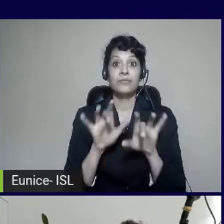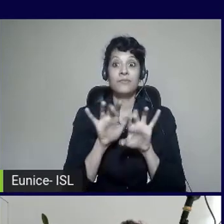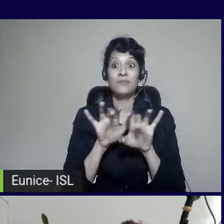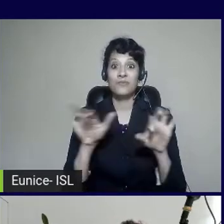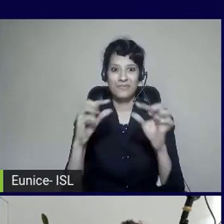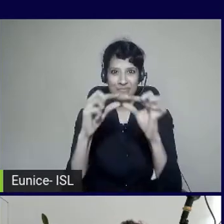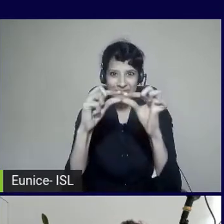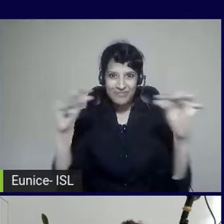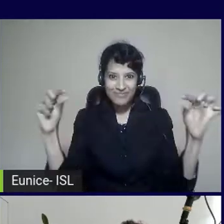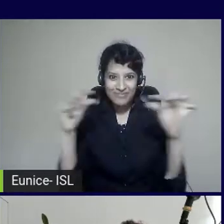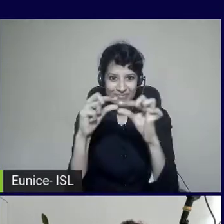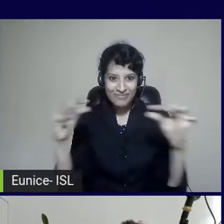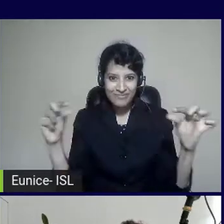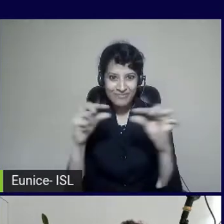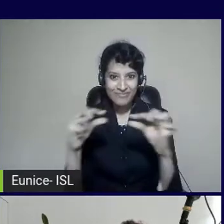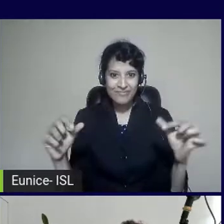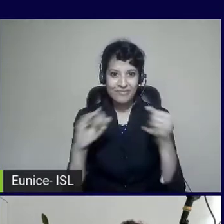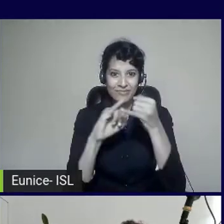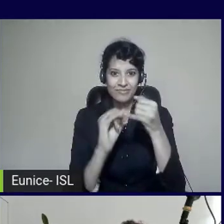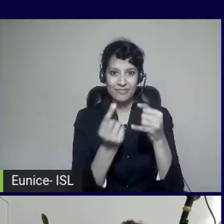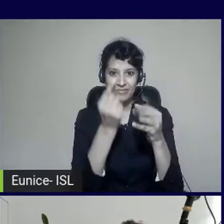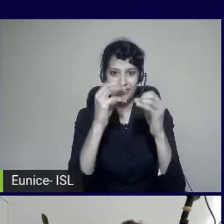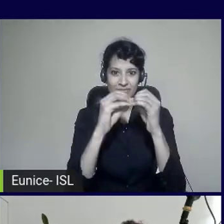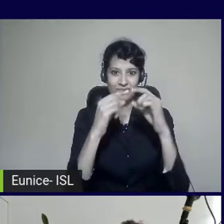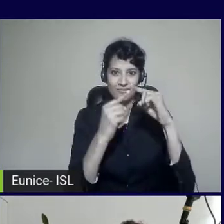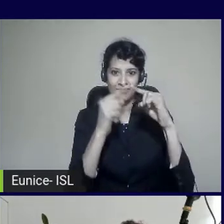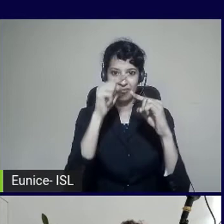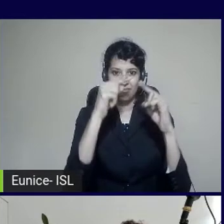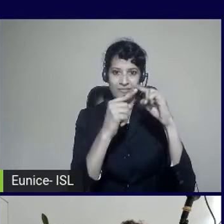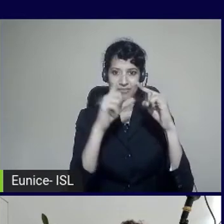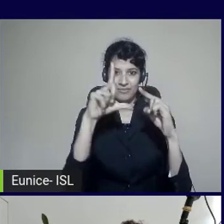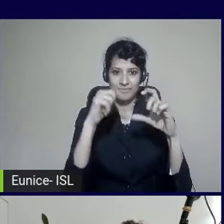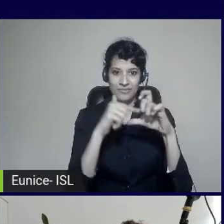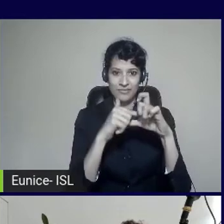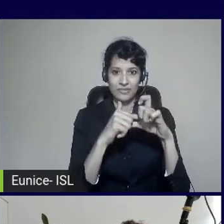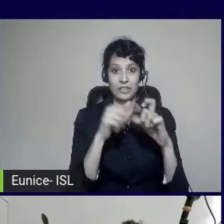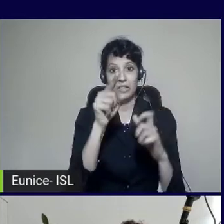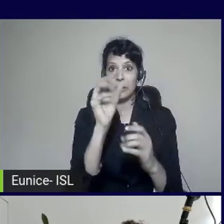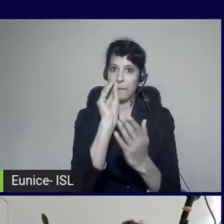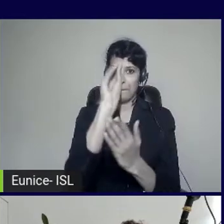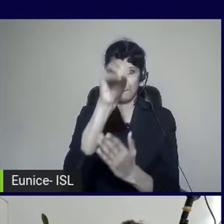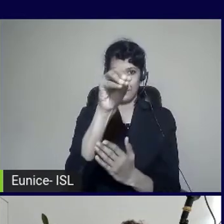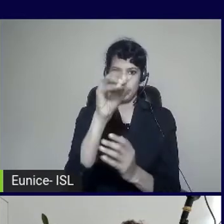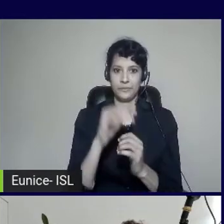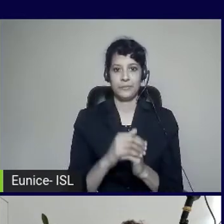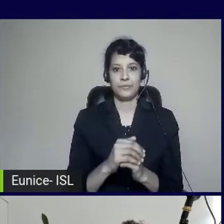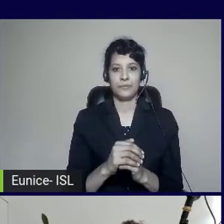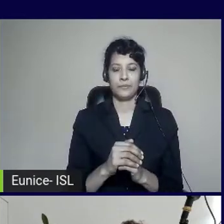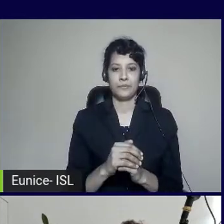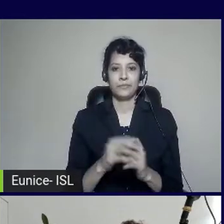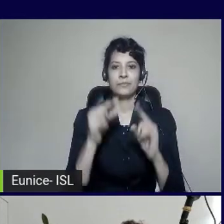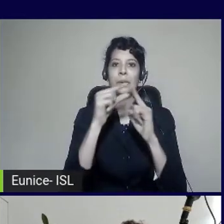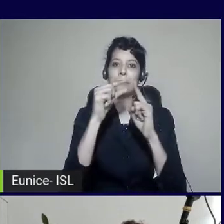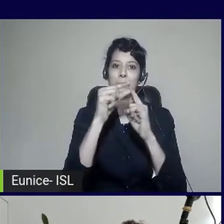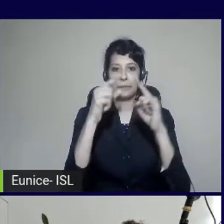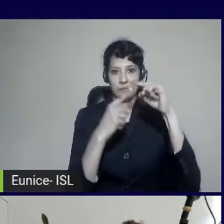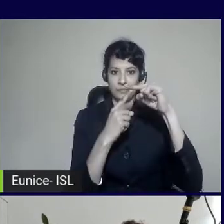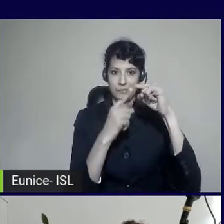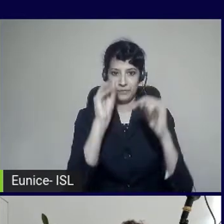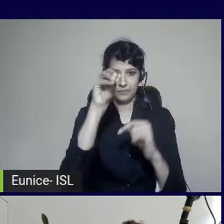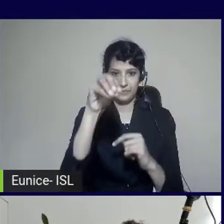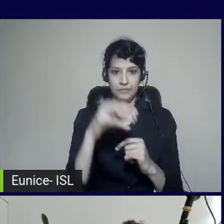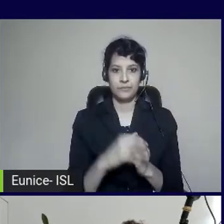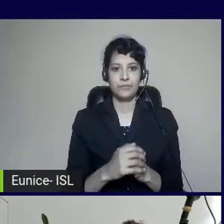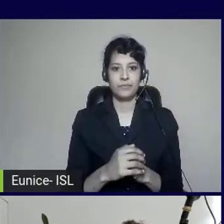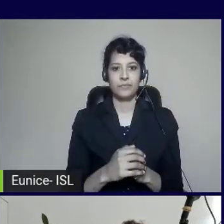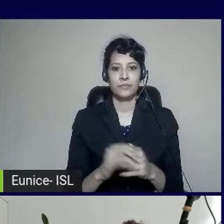you can actually see my screen here. And I've got subtitle settings here. And it's built into that. And I've got English US. And all I did was make sure it's gone